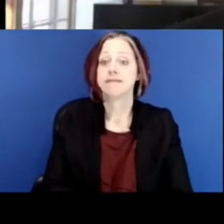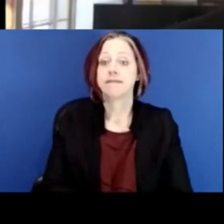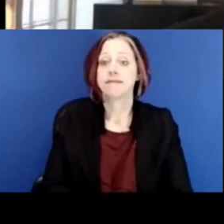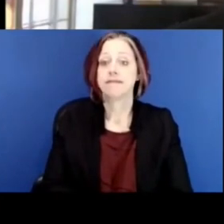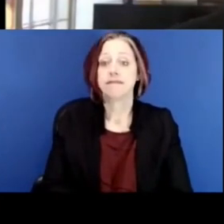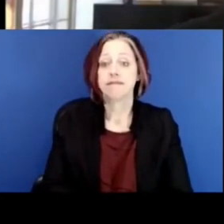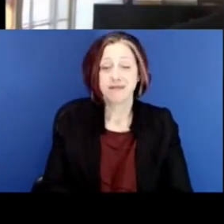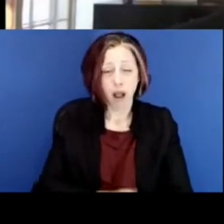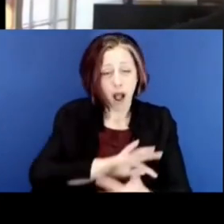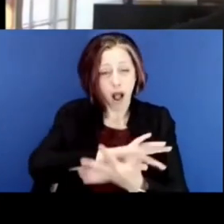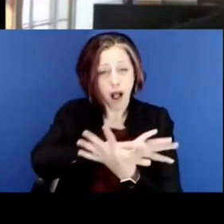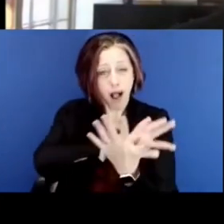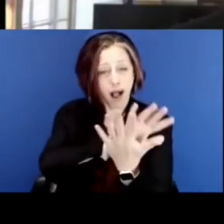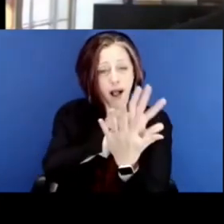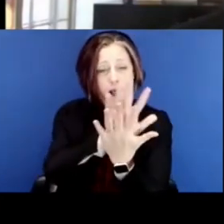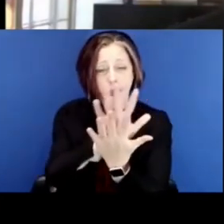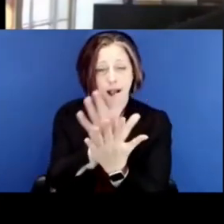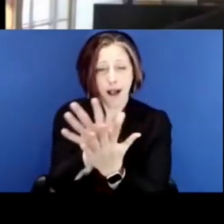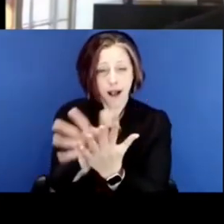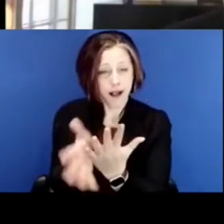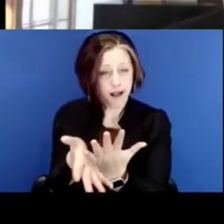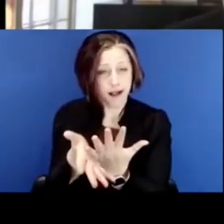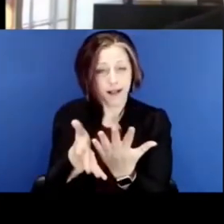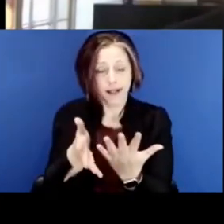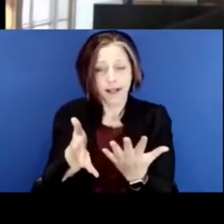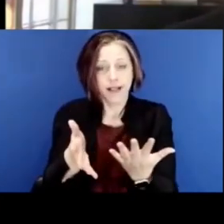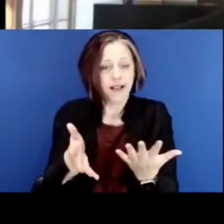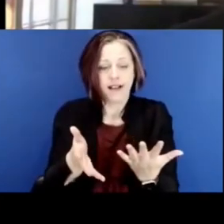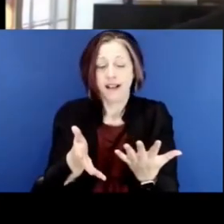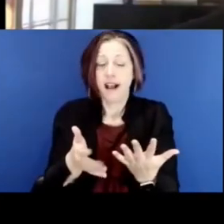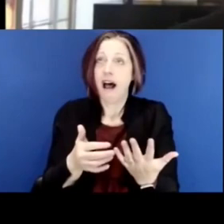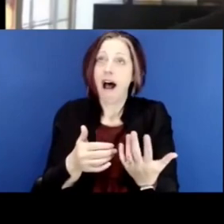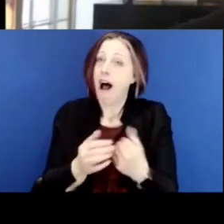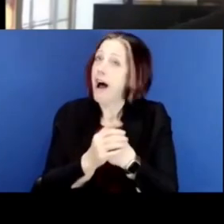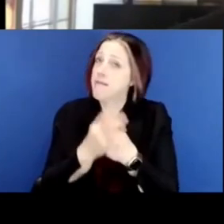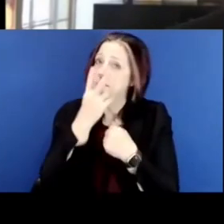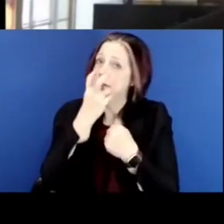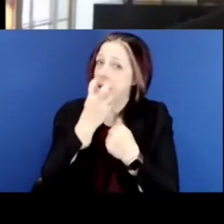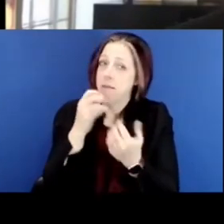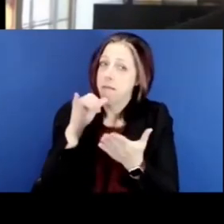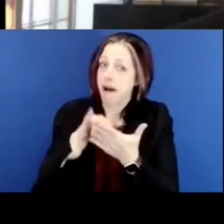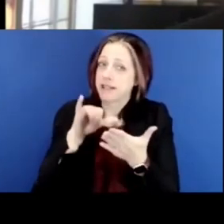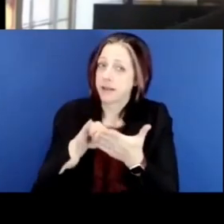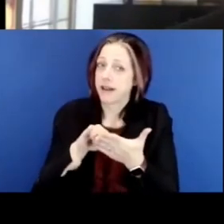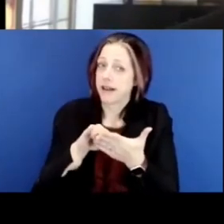All of those things would not, I think, would not have been possible. But for